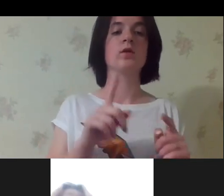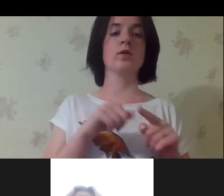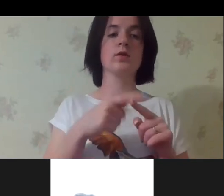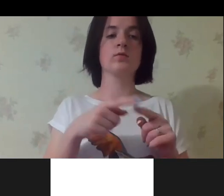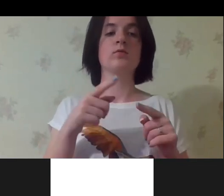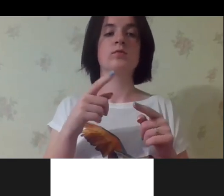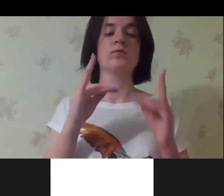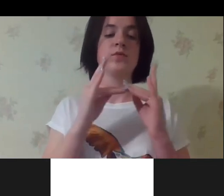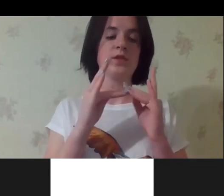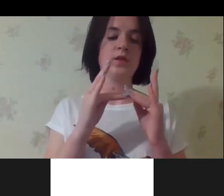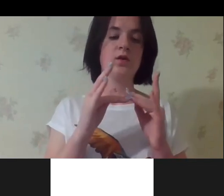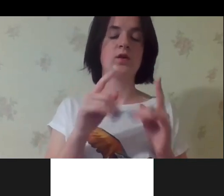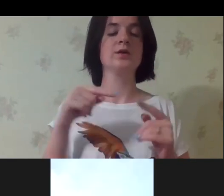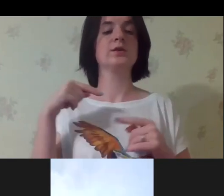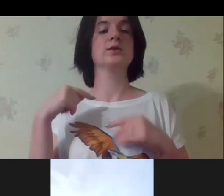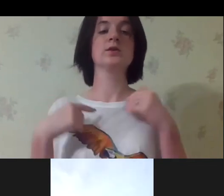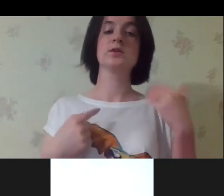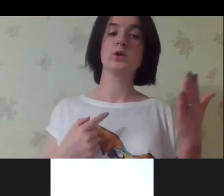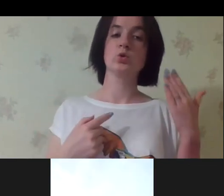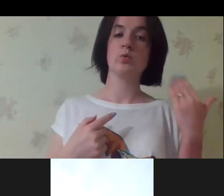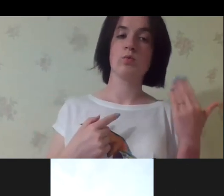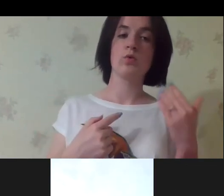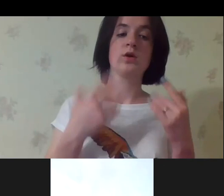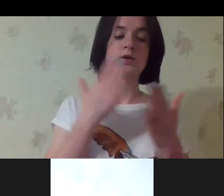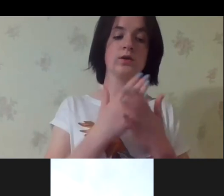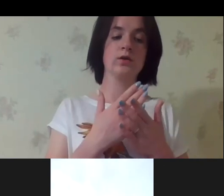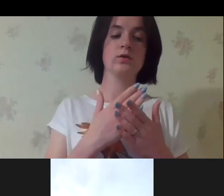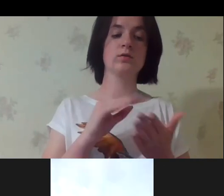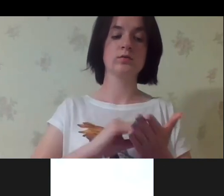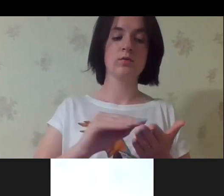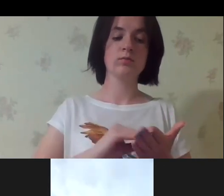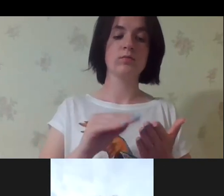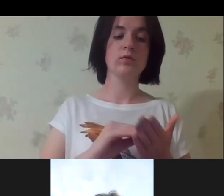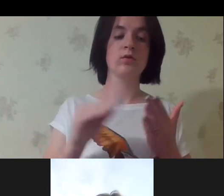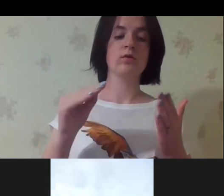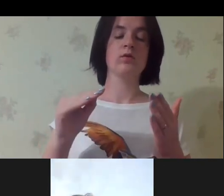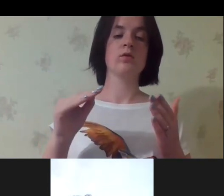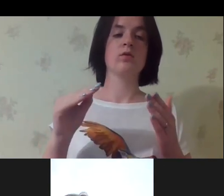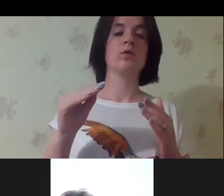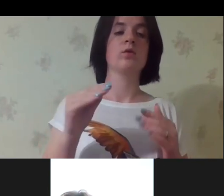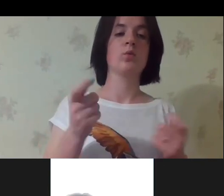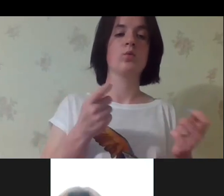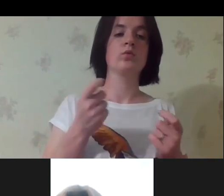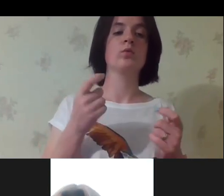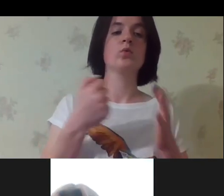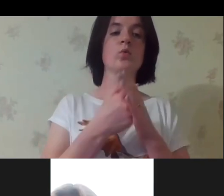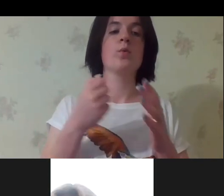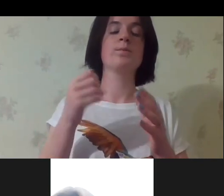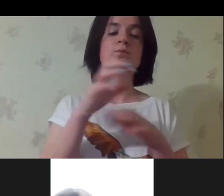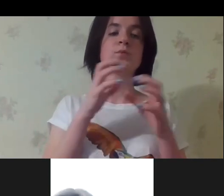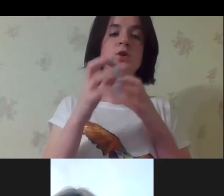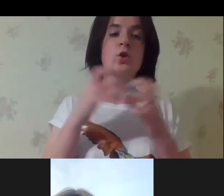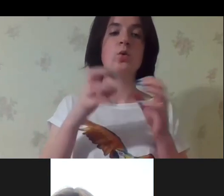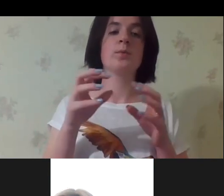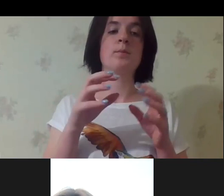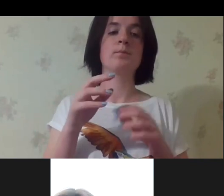international conflicts, war conflicts, military conflicts, and they are talking about the reconstruction of the institutions. But also,